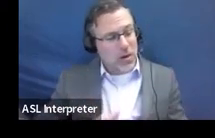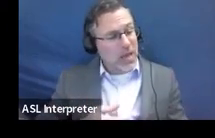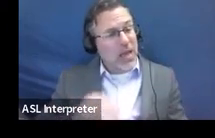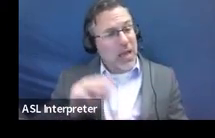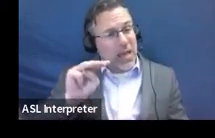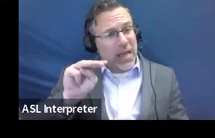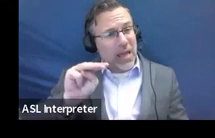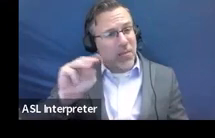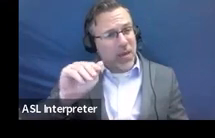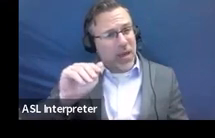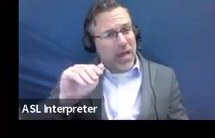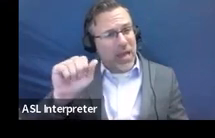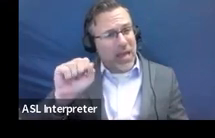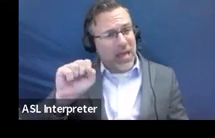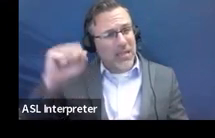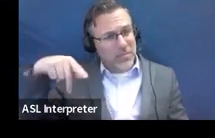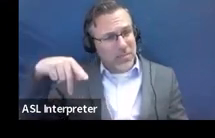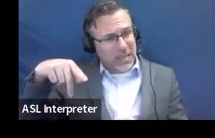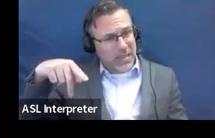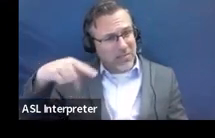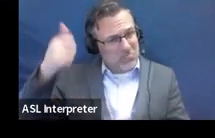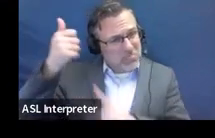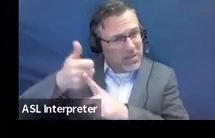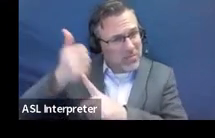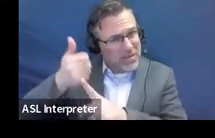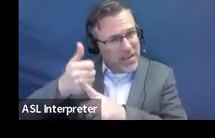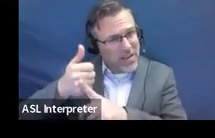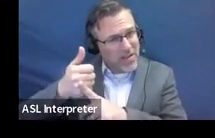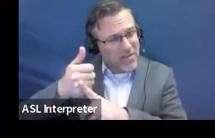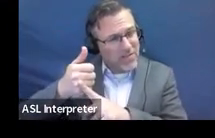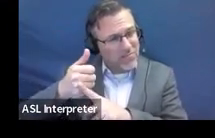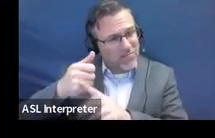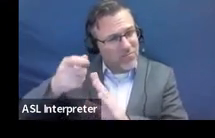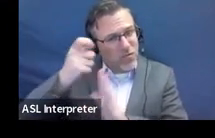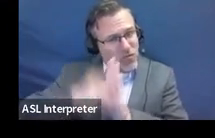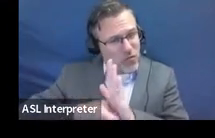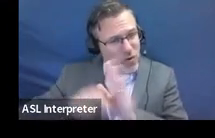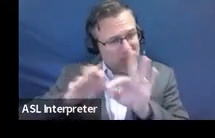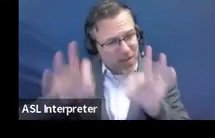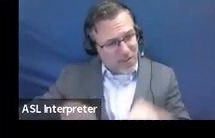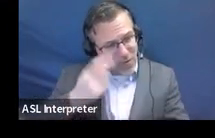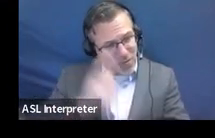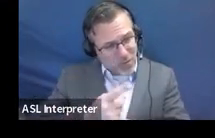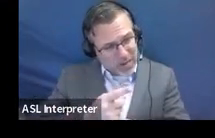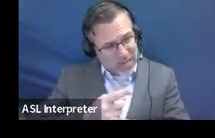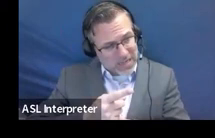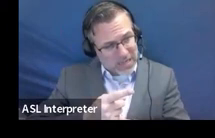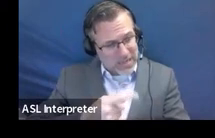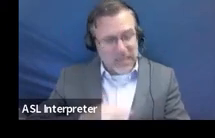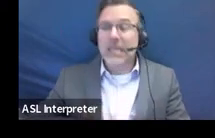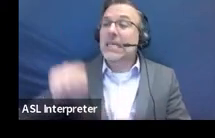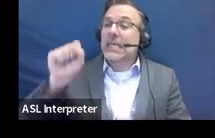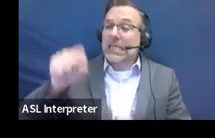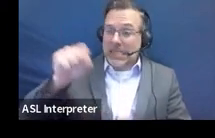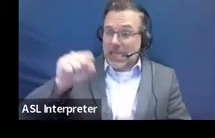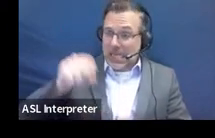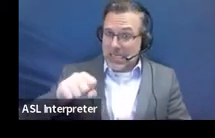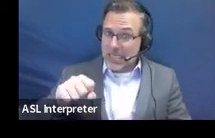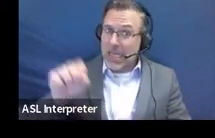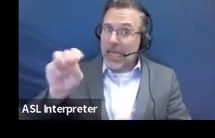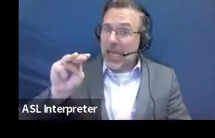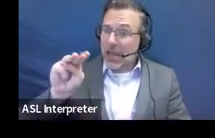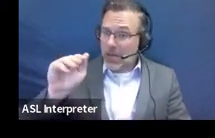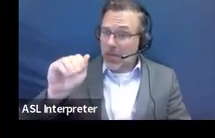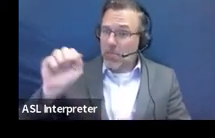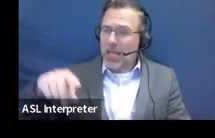Masp is the one, are they are the ones that developed this form? Is that correct? Yes. And they do trainings every